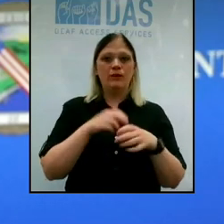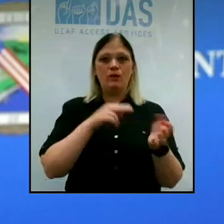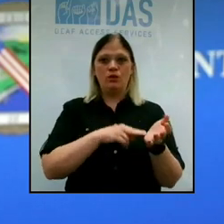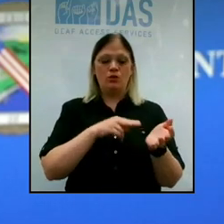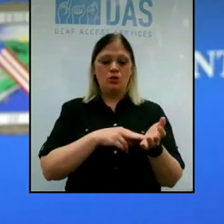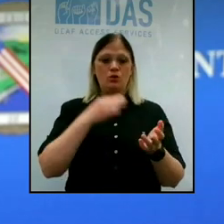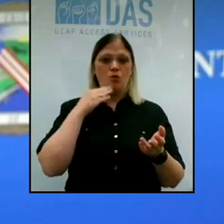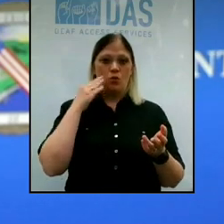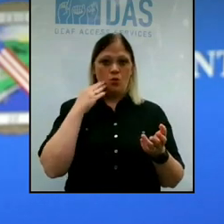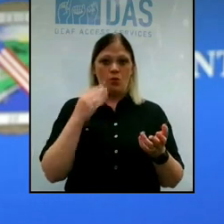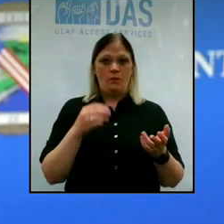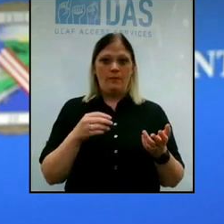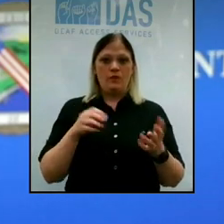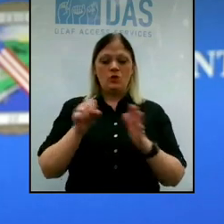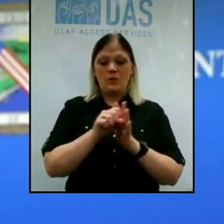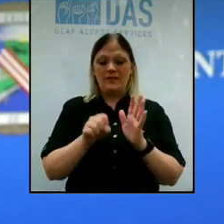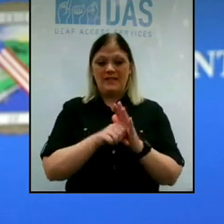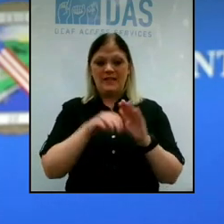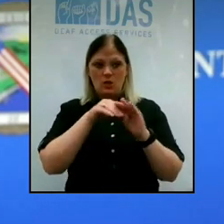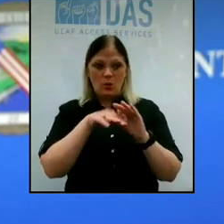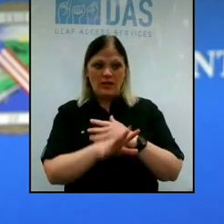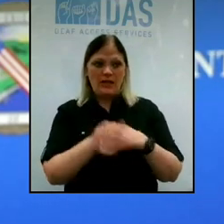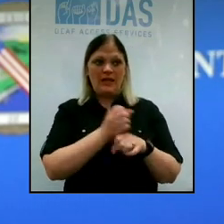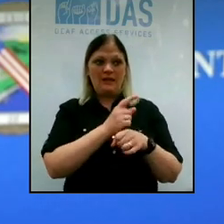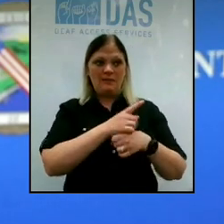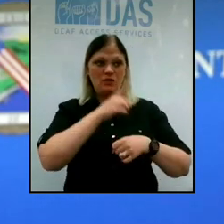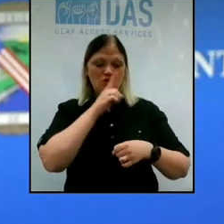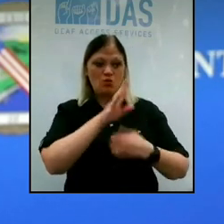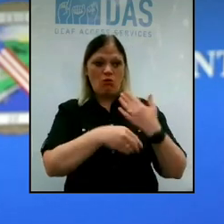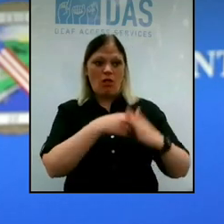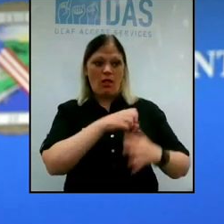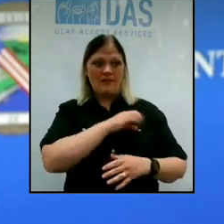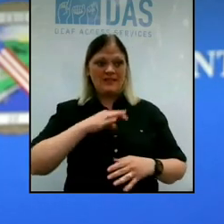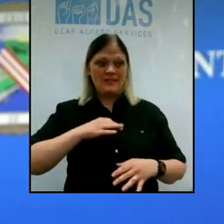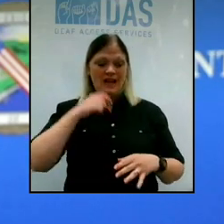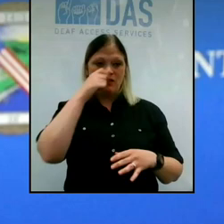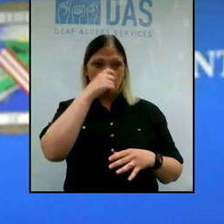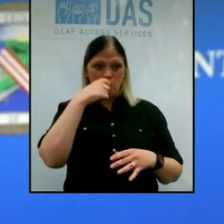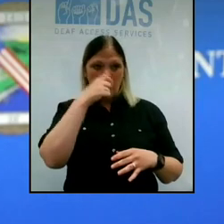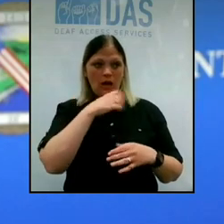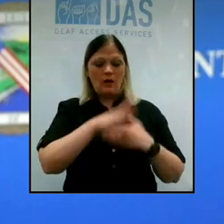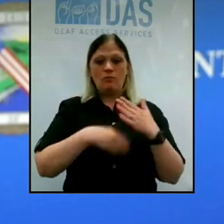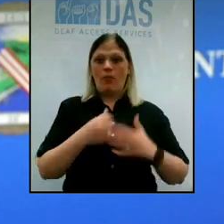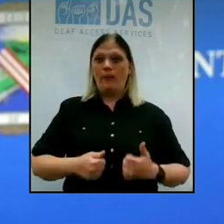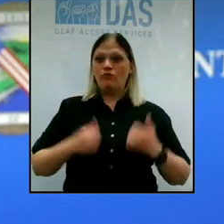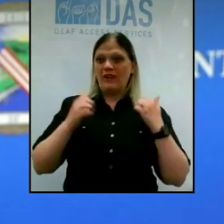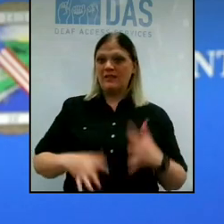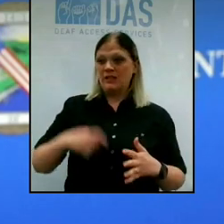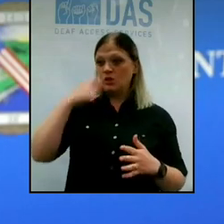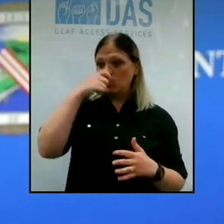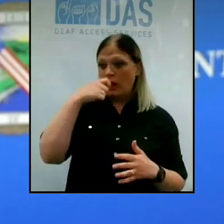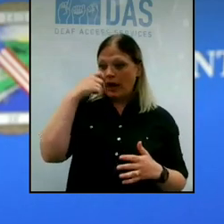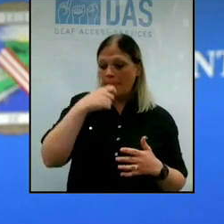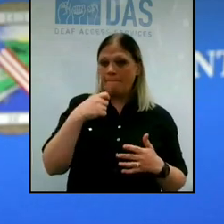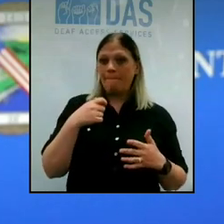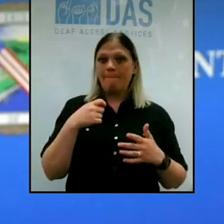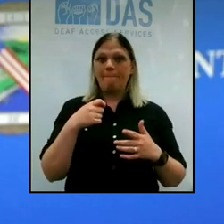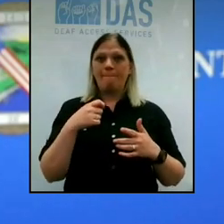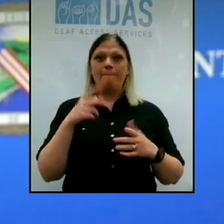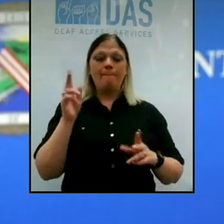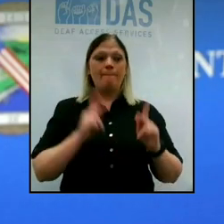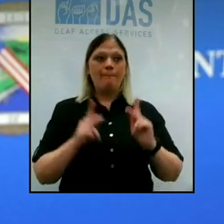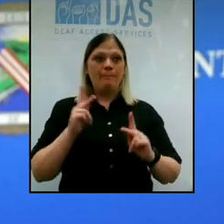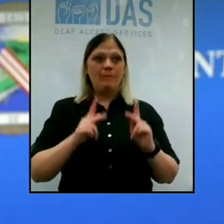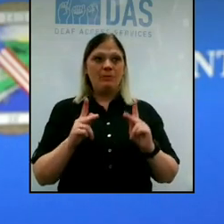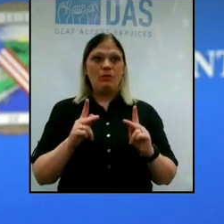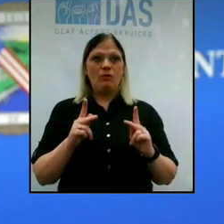So the state is going in and they're making sure that all the staff are swabbed, all the residents are swabbed, and, you know, people that